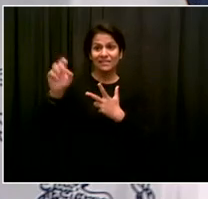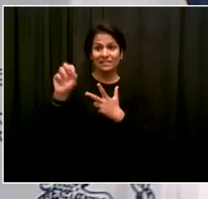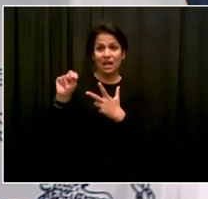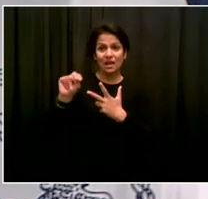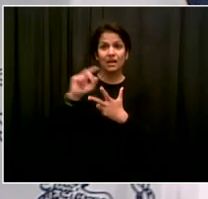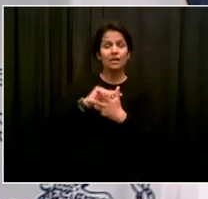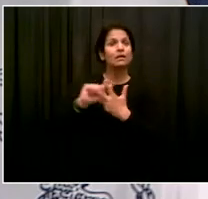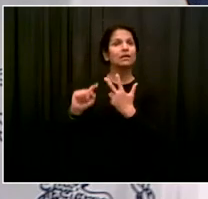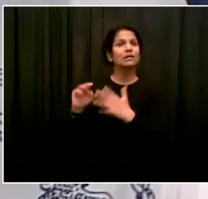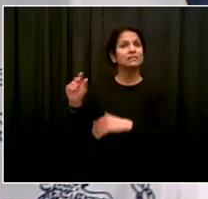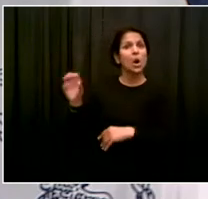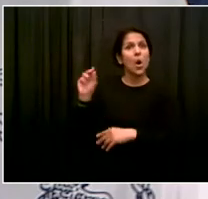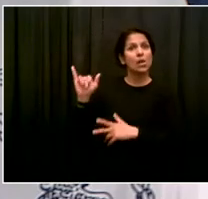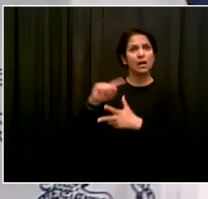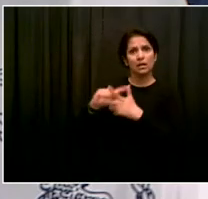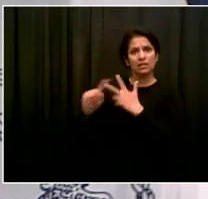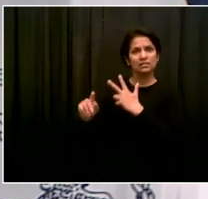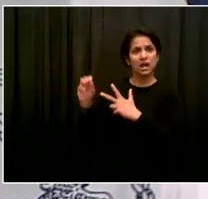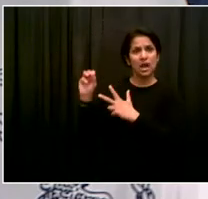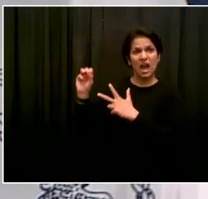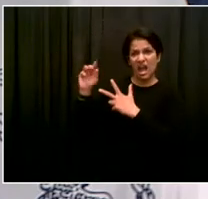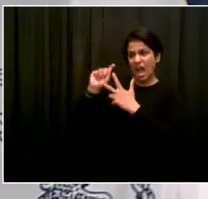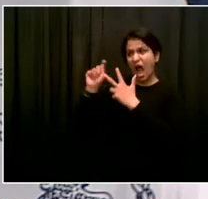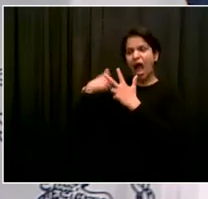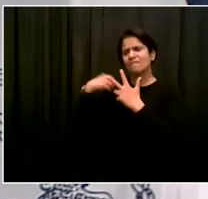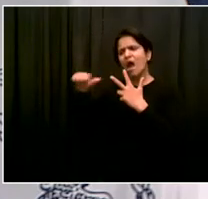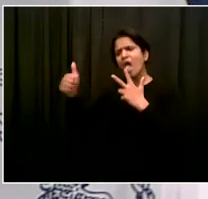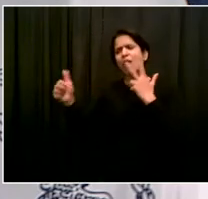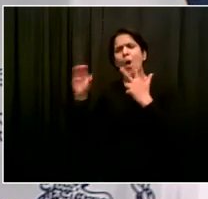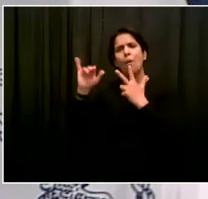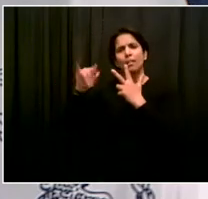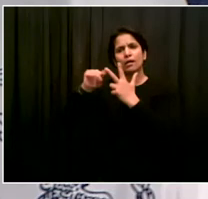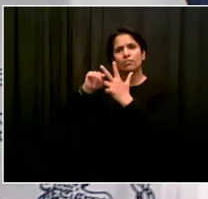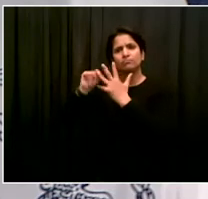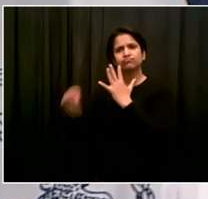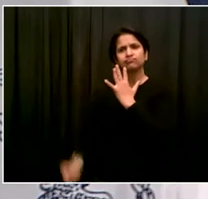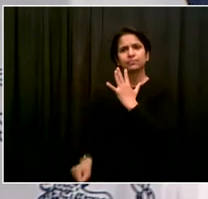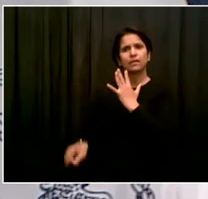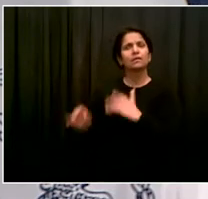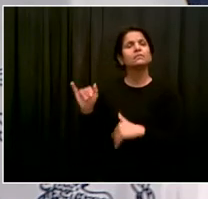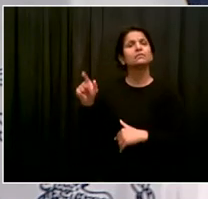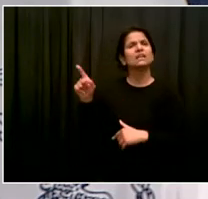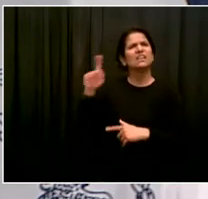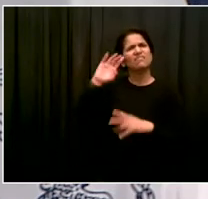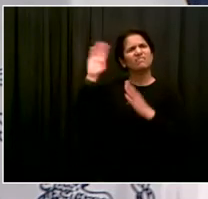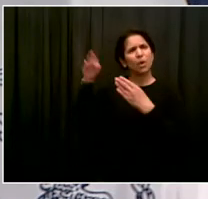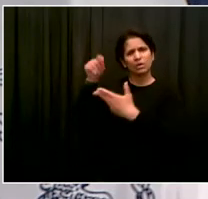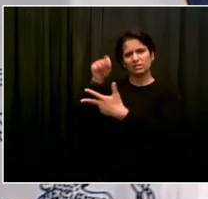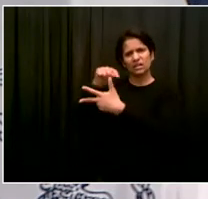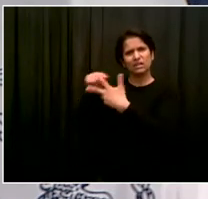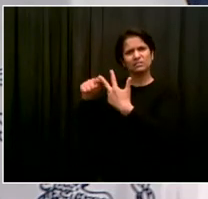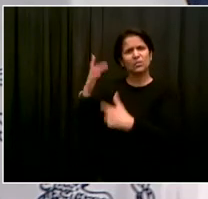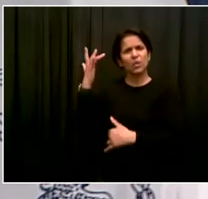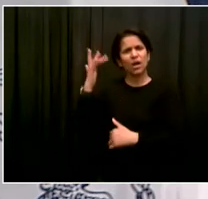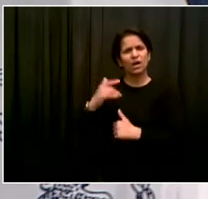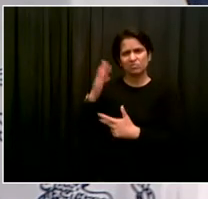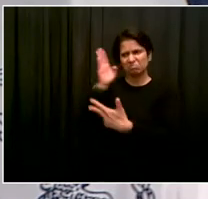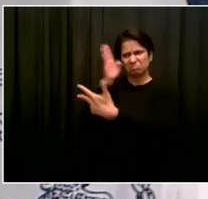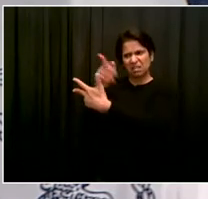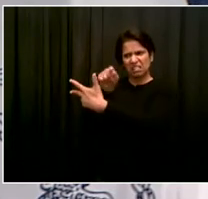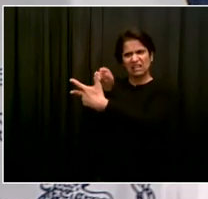And these three are singled out in your remarks earlier. Pat, it's a great question. I'll start and I'll turn to our corporation counsel,